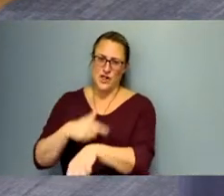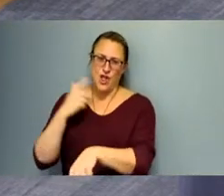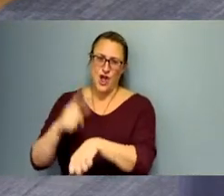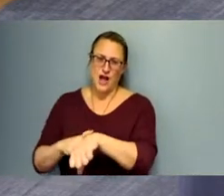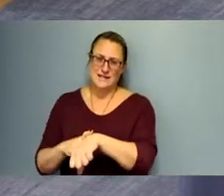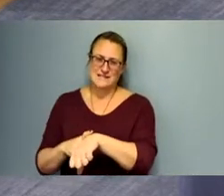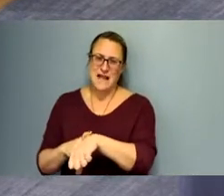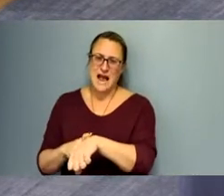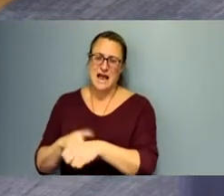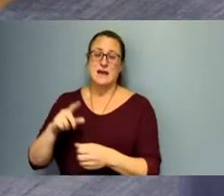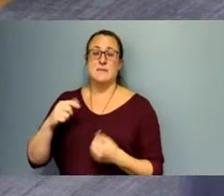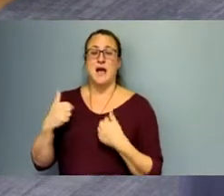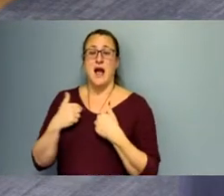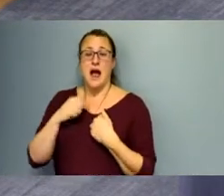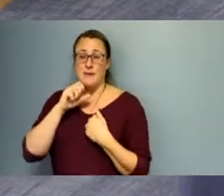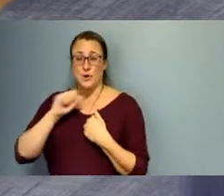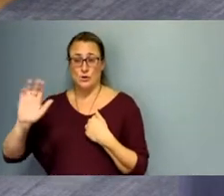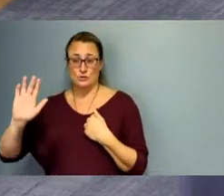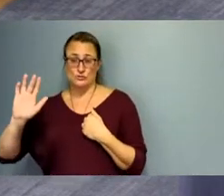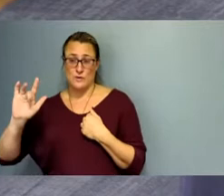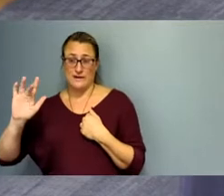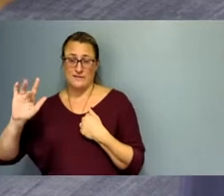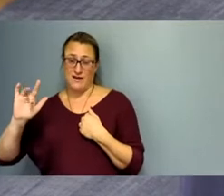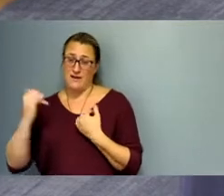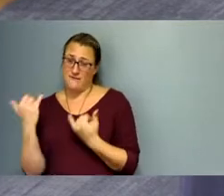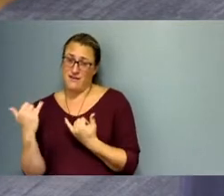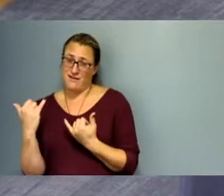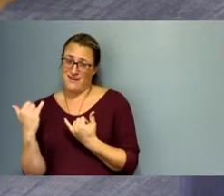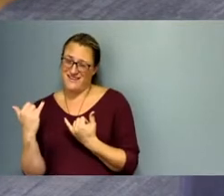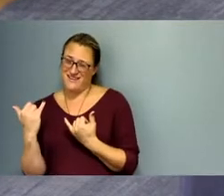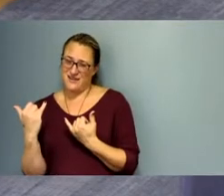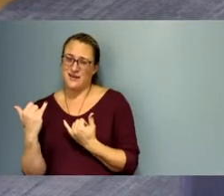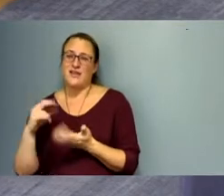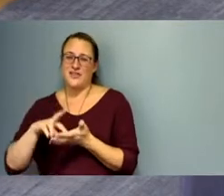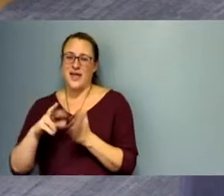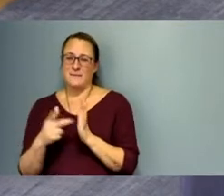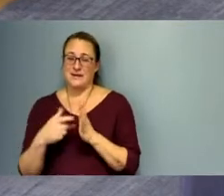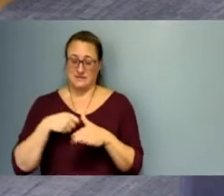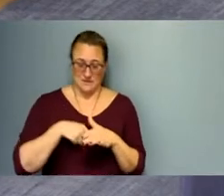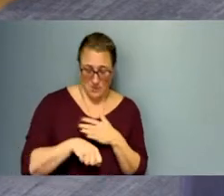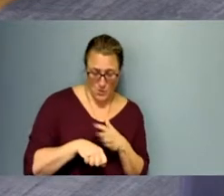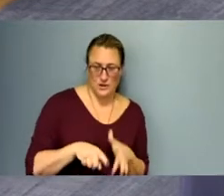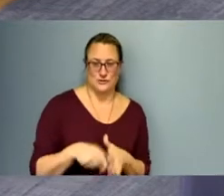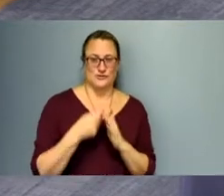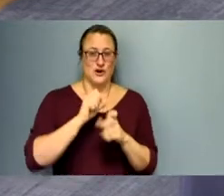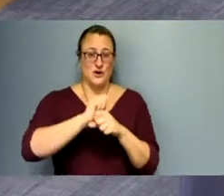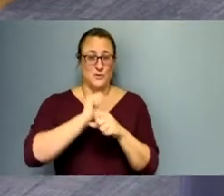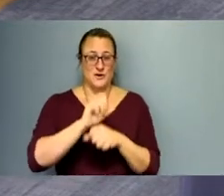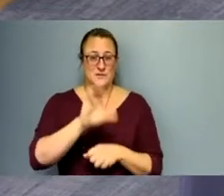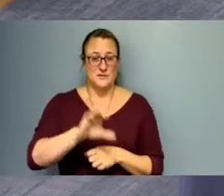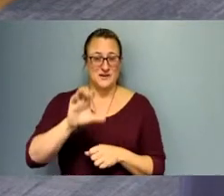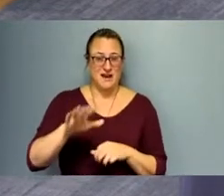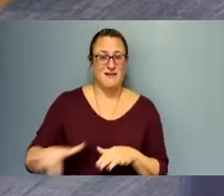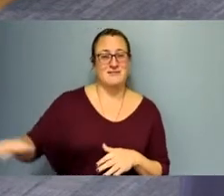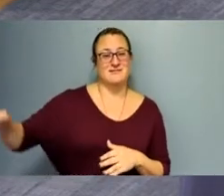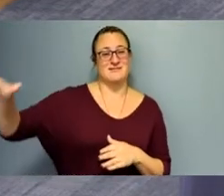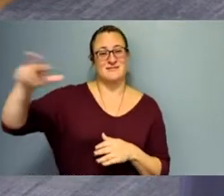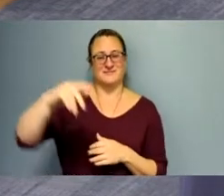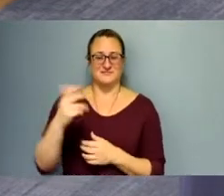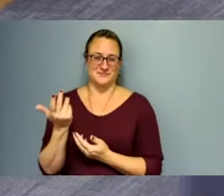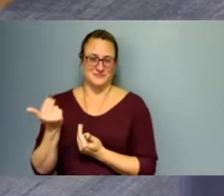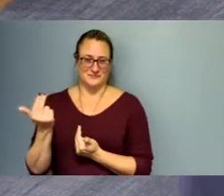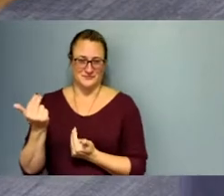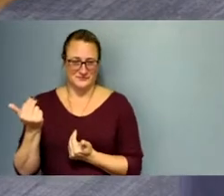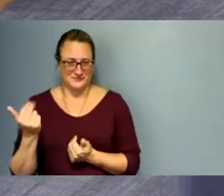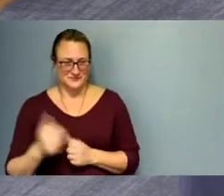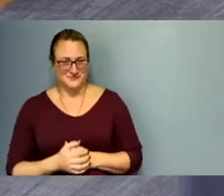started at birth, working in colleges and community colleges and universities across the United States.